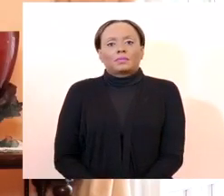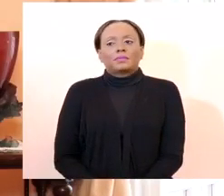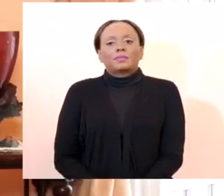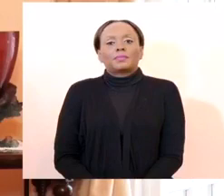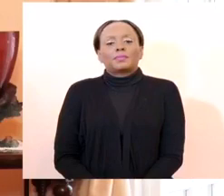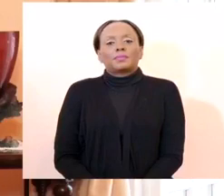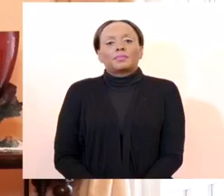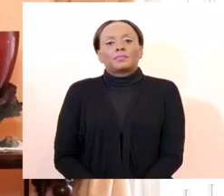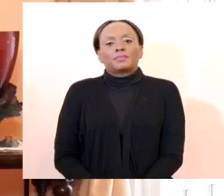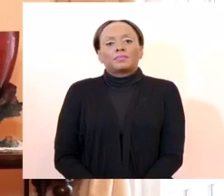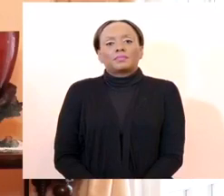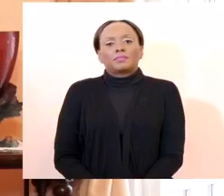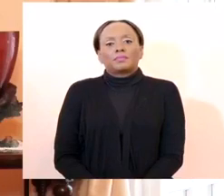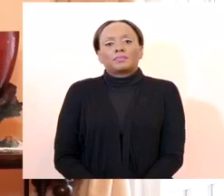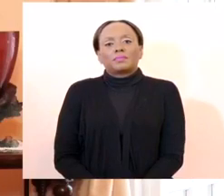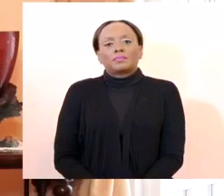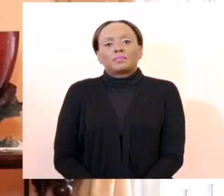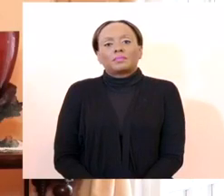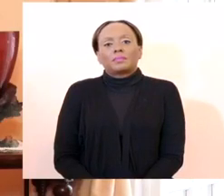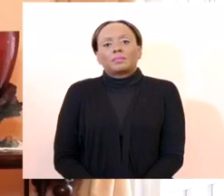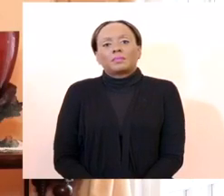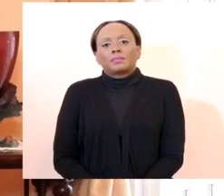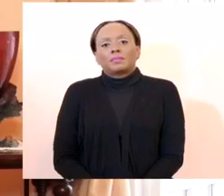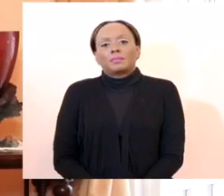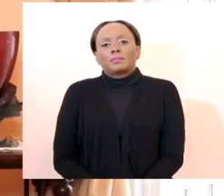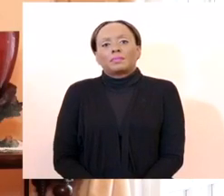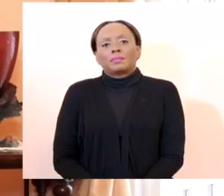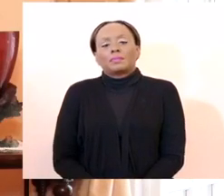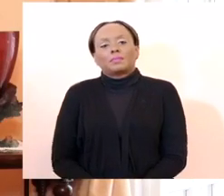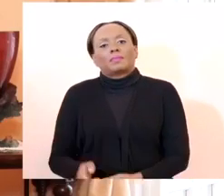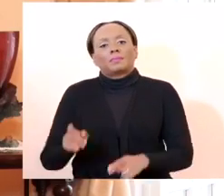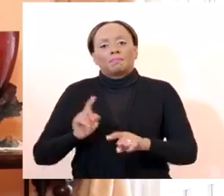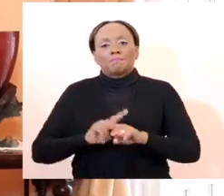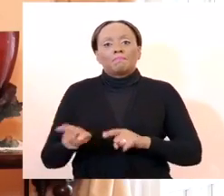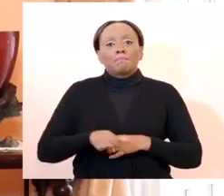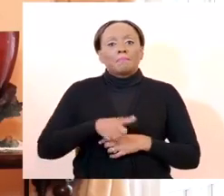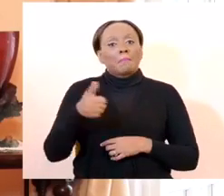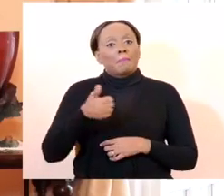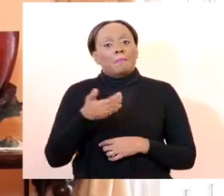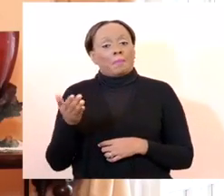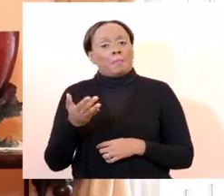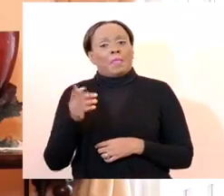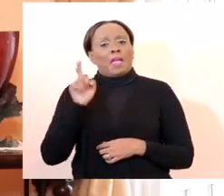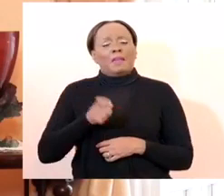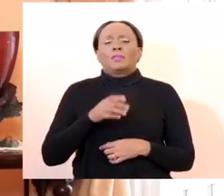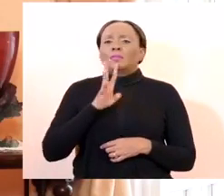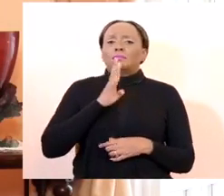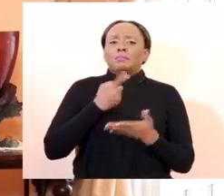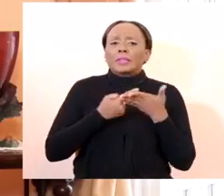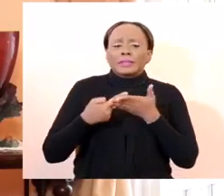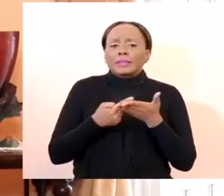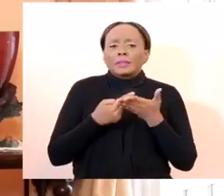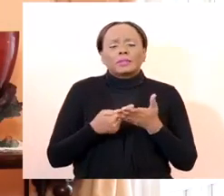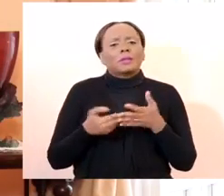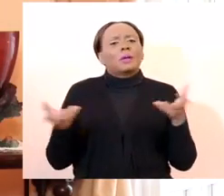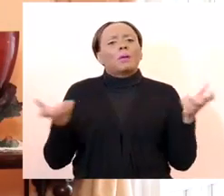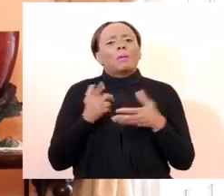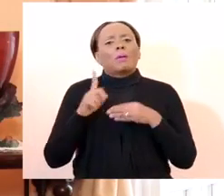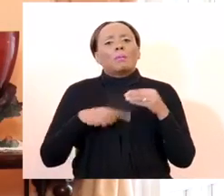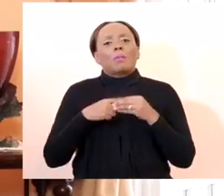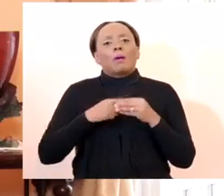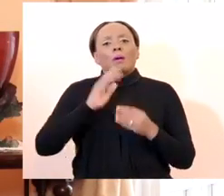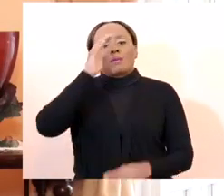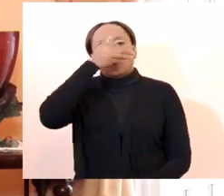here is what we do about wearing face masks in public places. I think